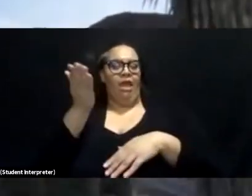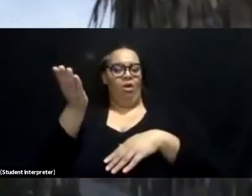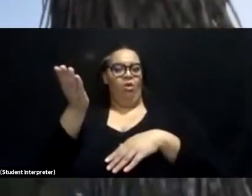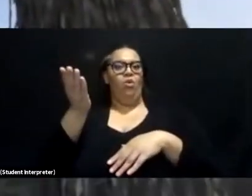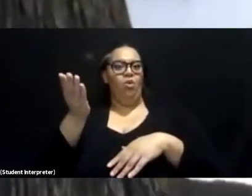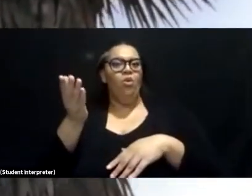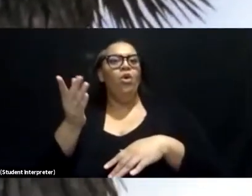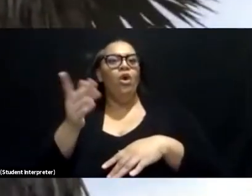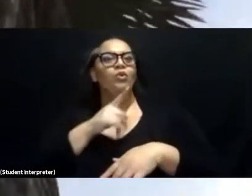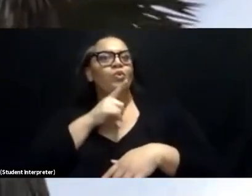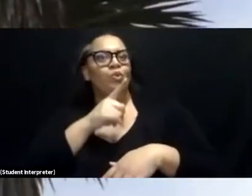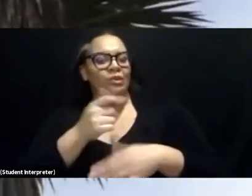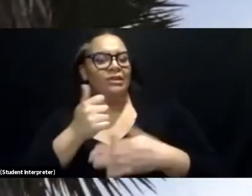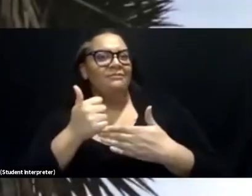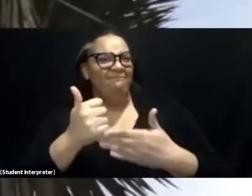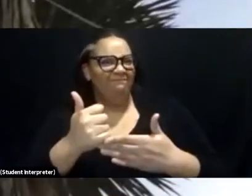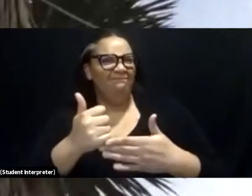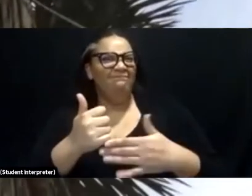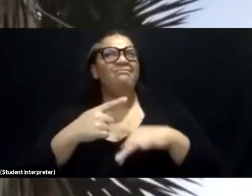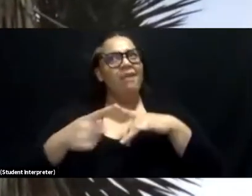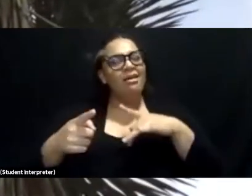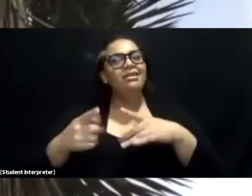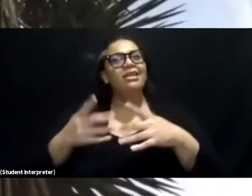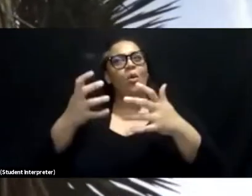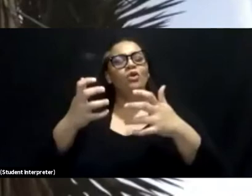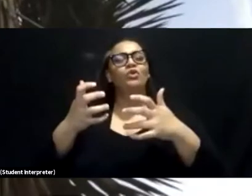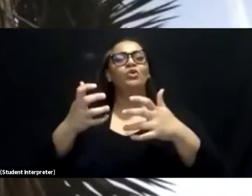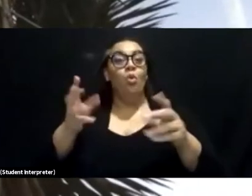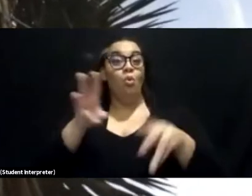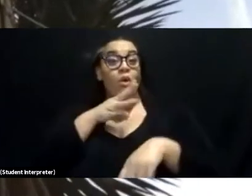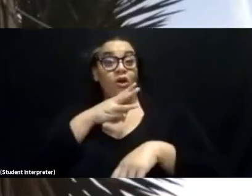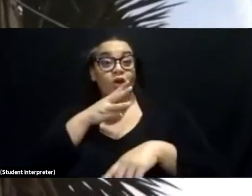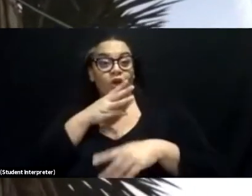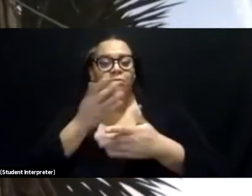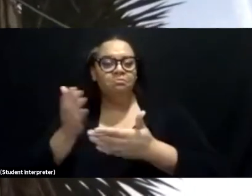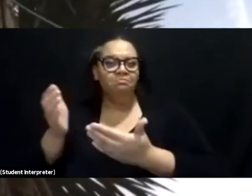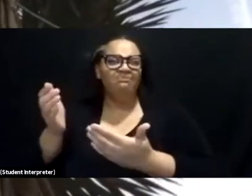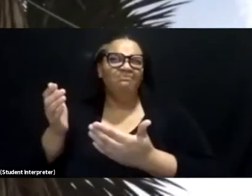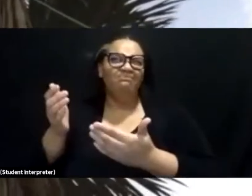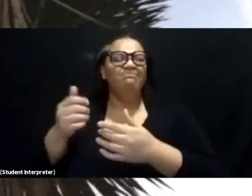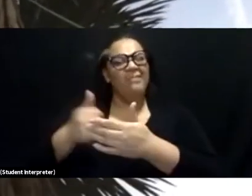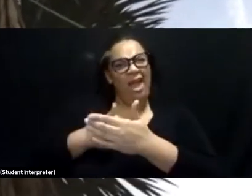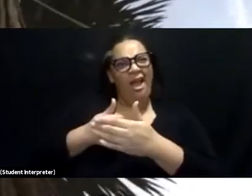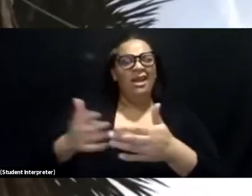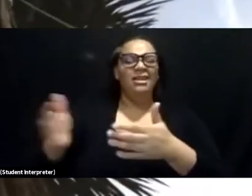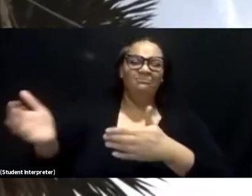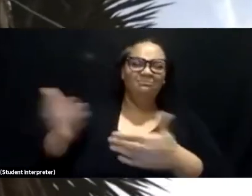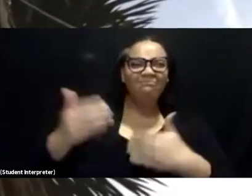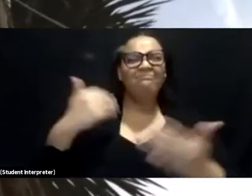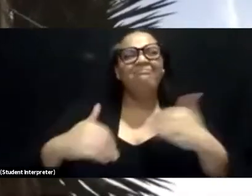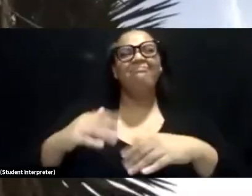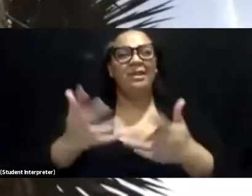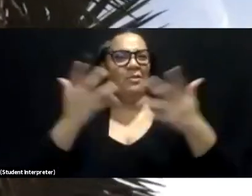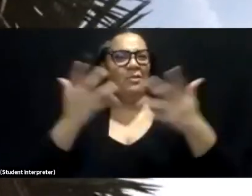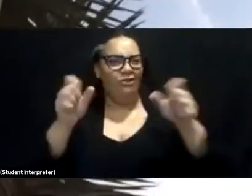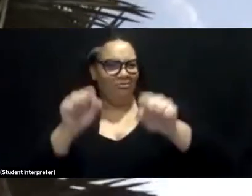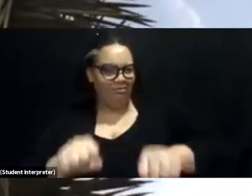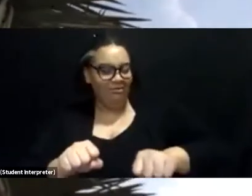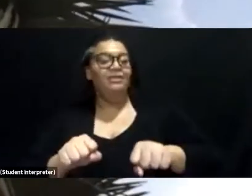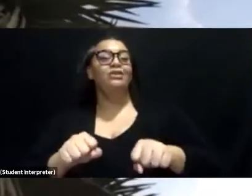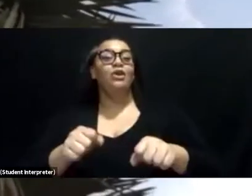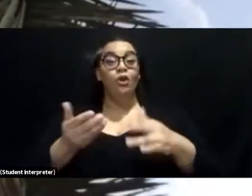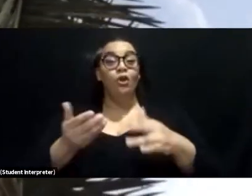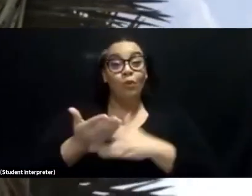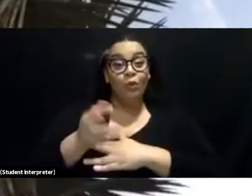So Joshua trees want to gather as much water as they can. And in order to do that, they gather it not just through their roots, but through their